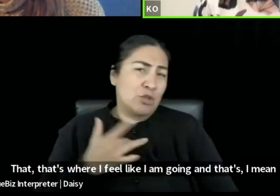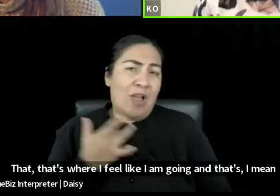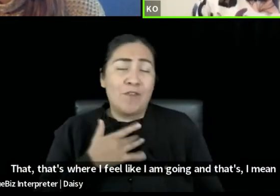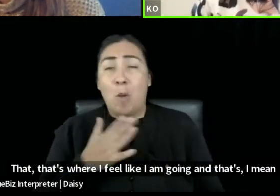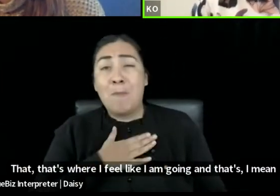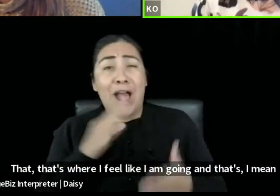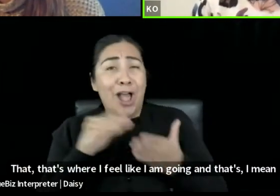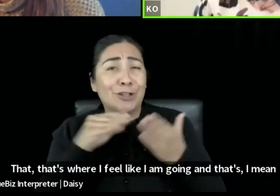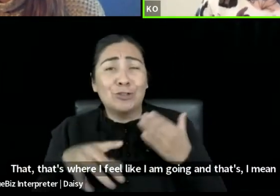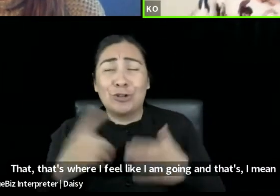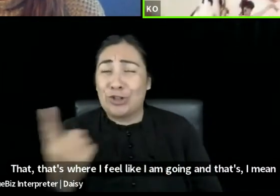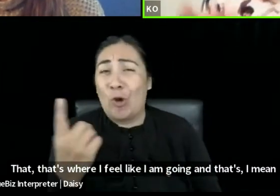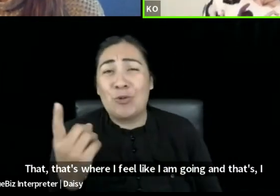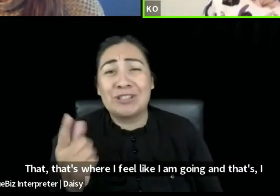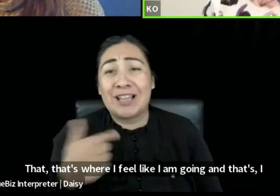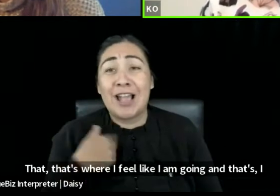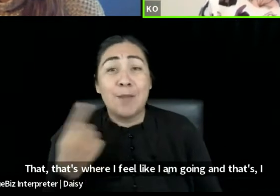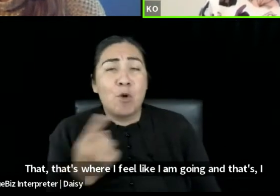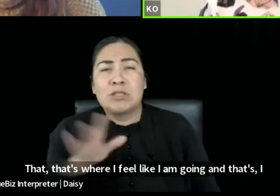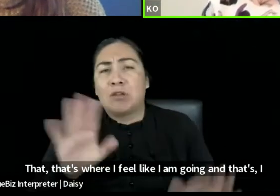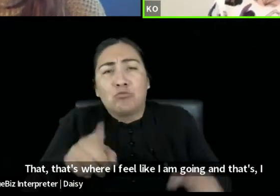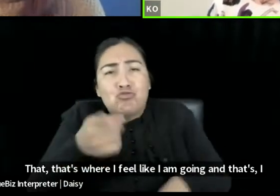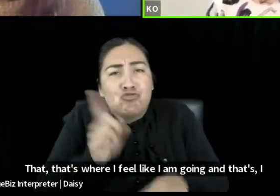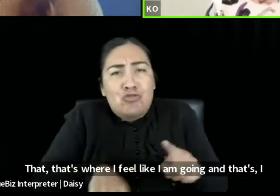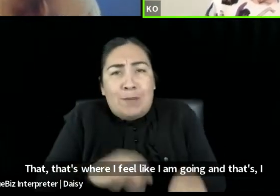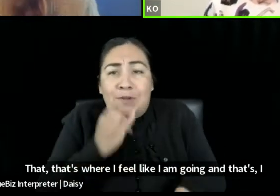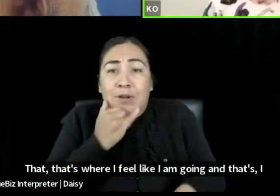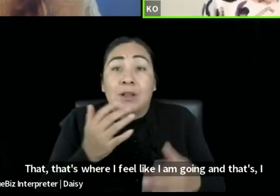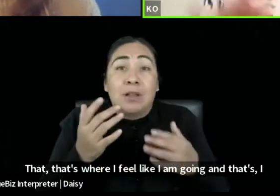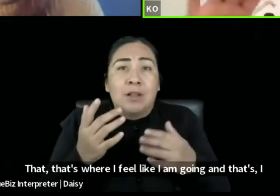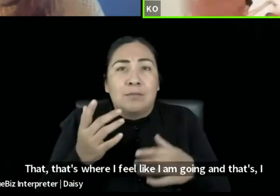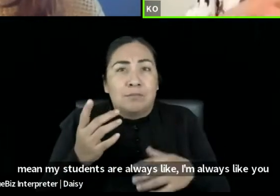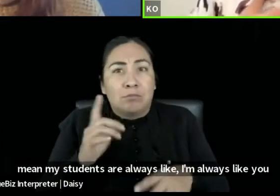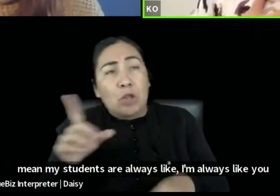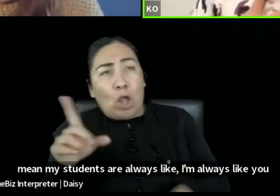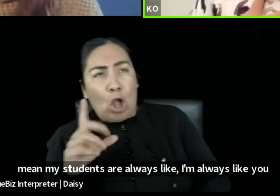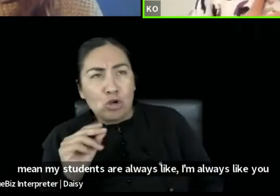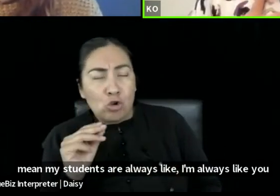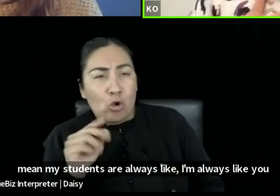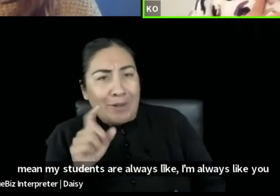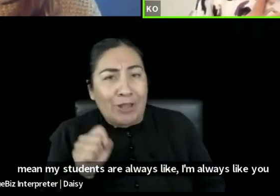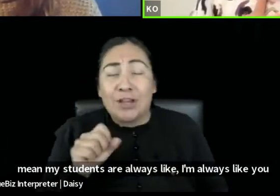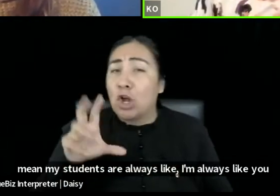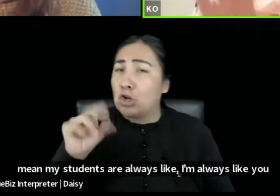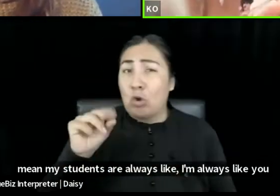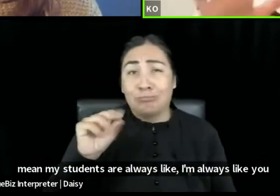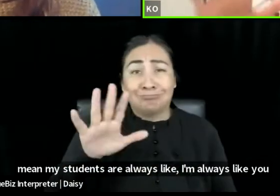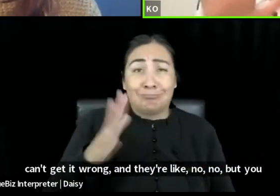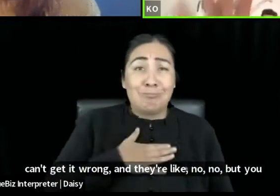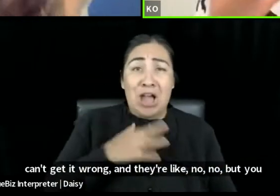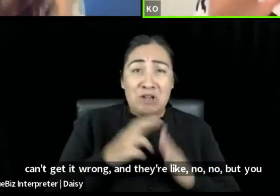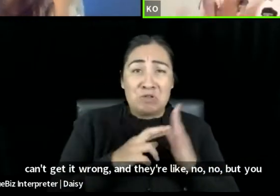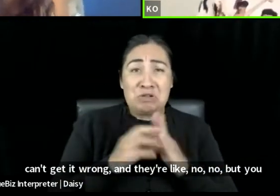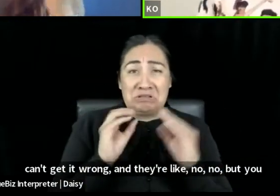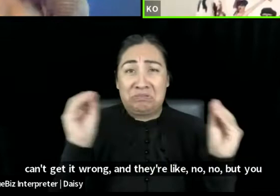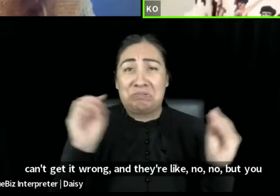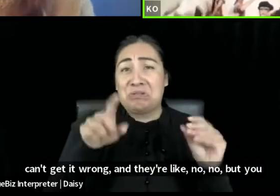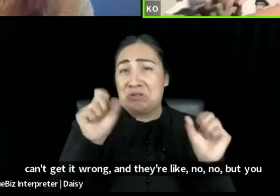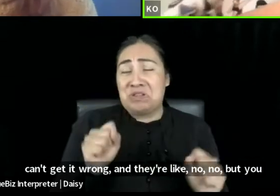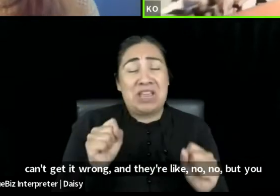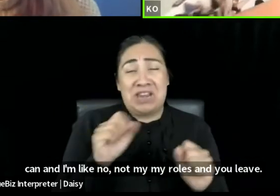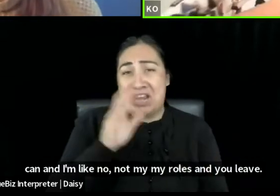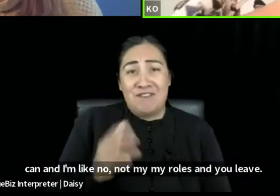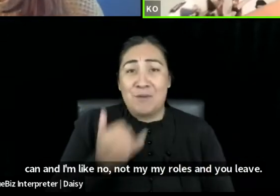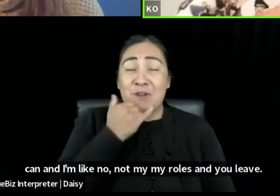always like, I'm always like, you can't get it wrong. And they're like, no, no, but you can. And I'm like, no, no, no, not by my, my rules. And you, we've already established